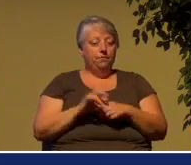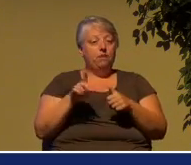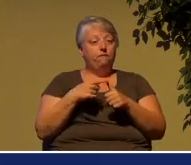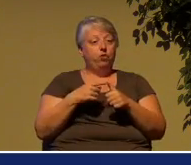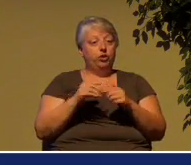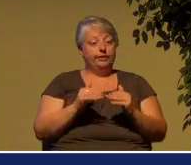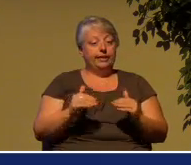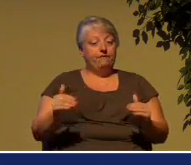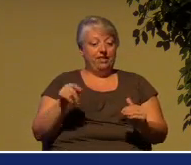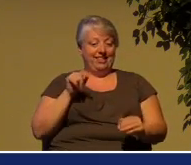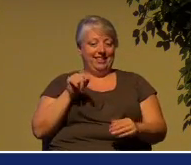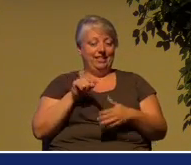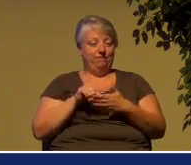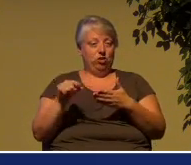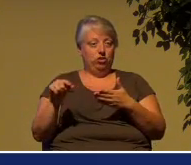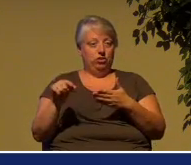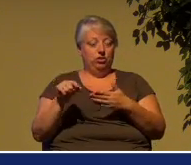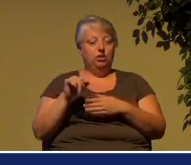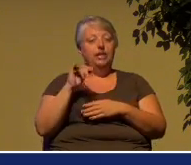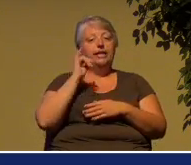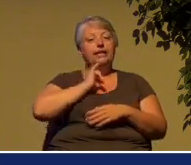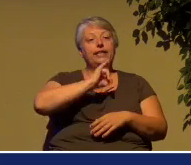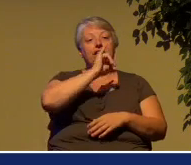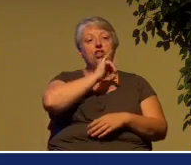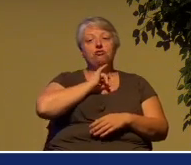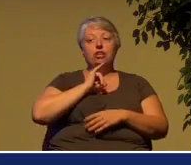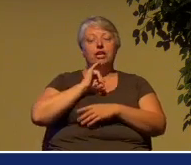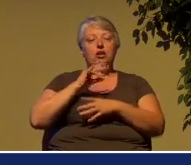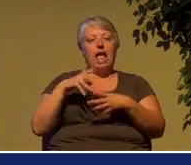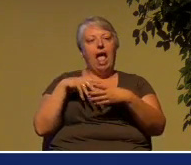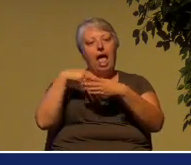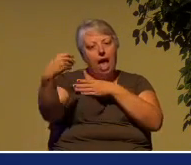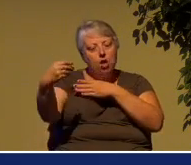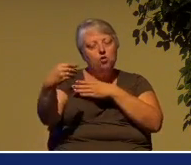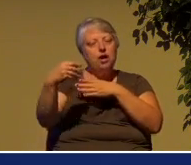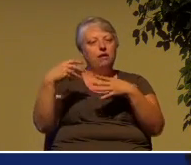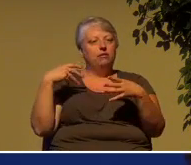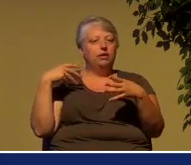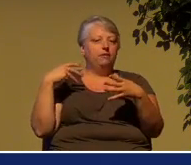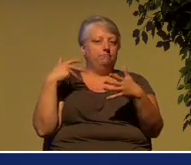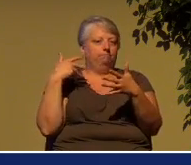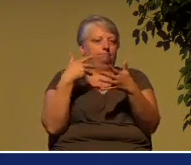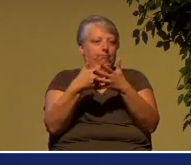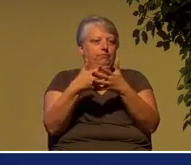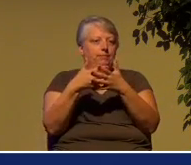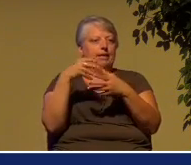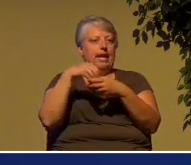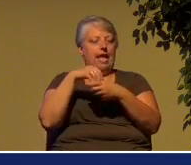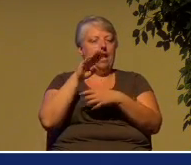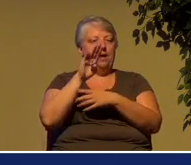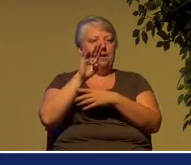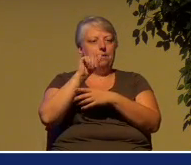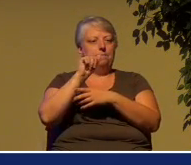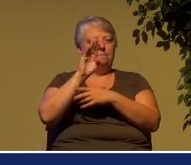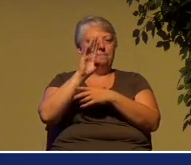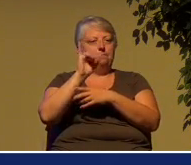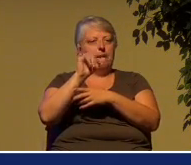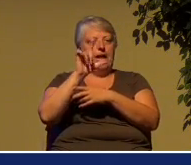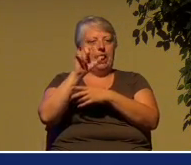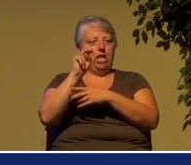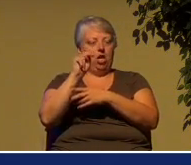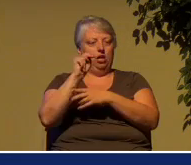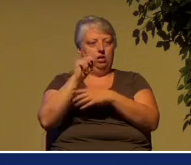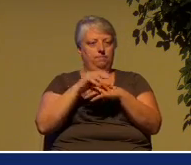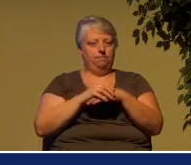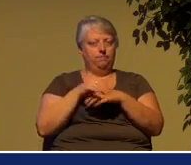of course, is Israel's return from captivity in Babylon. You'll recall from the Old